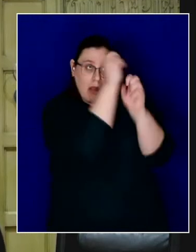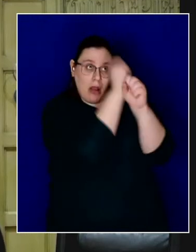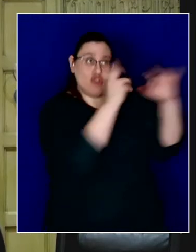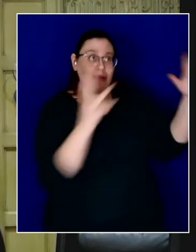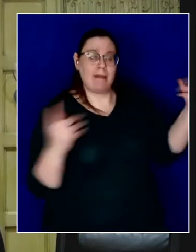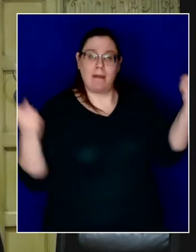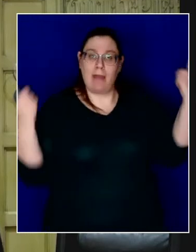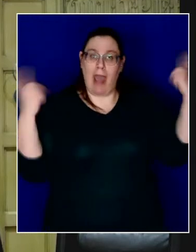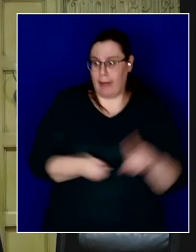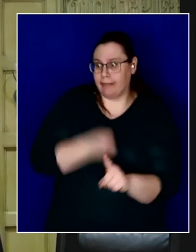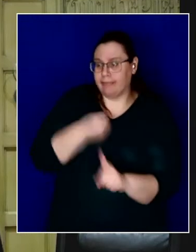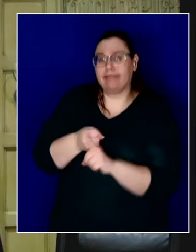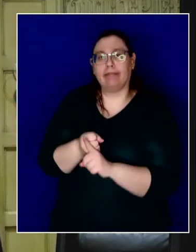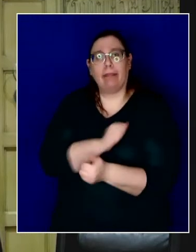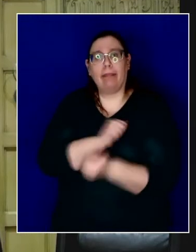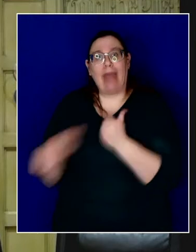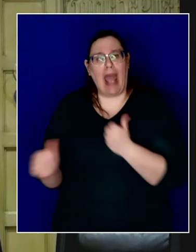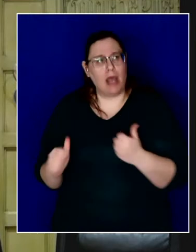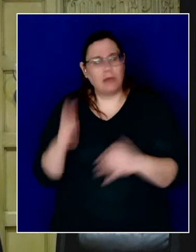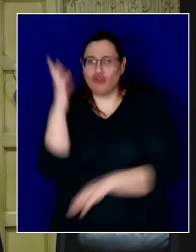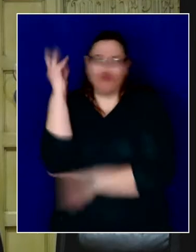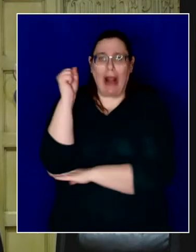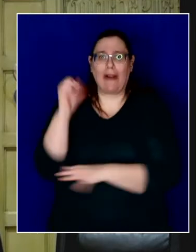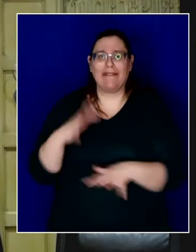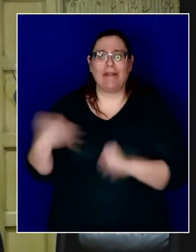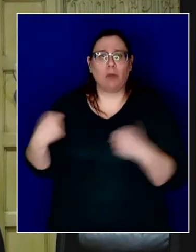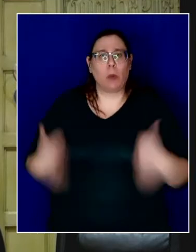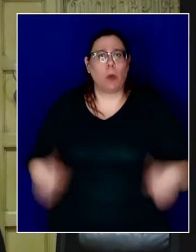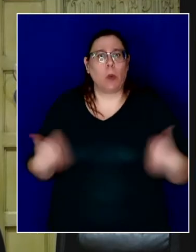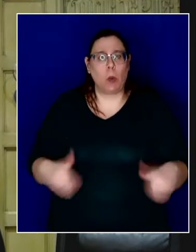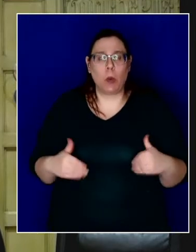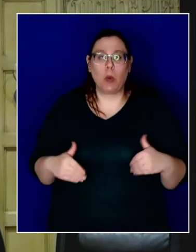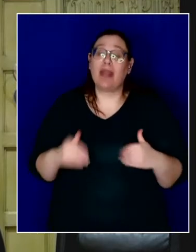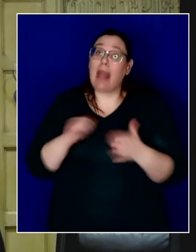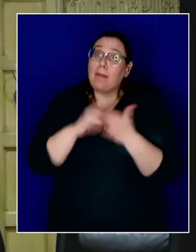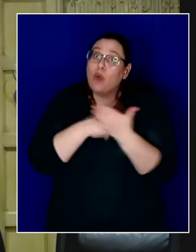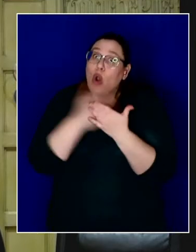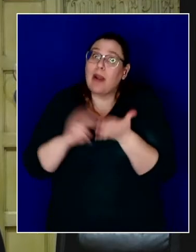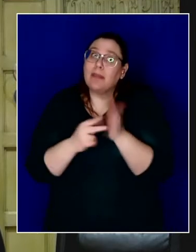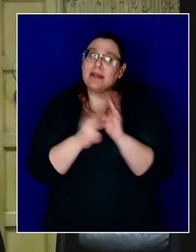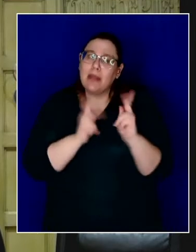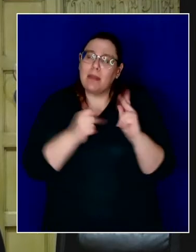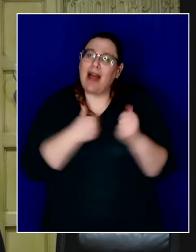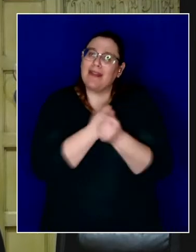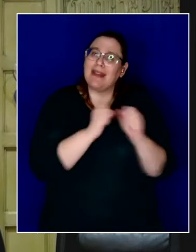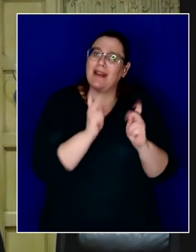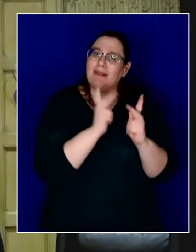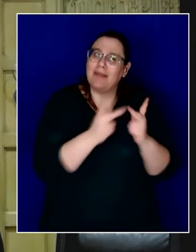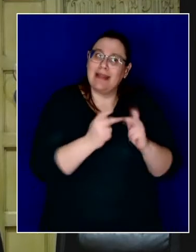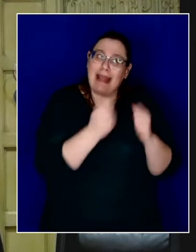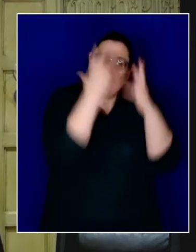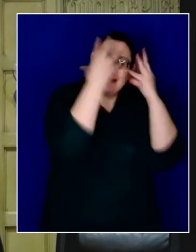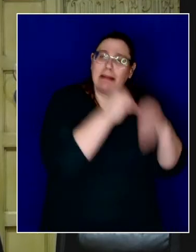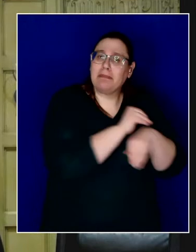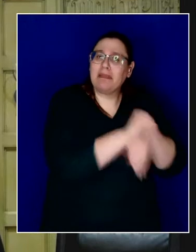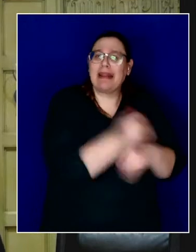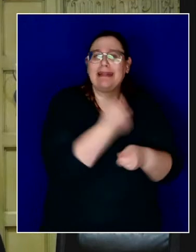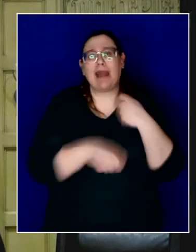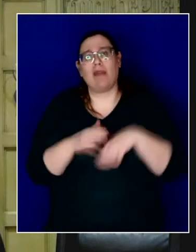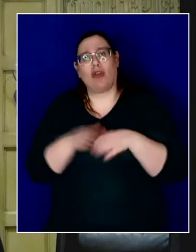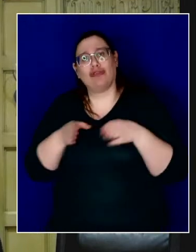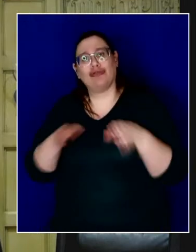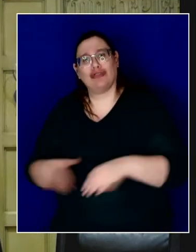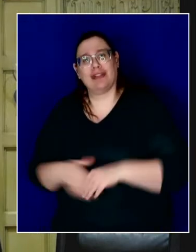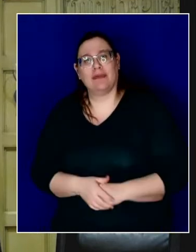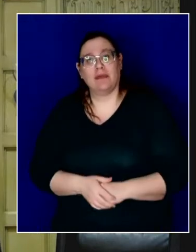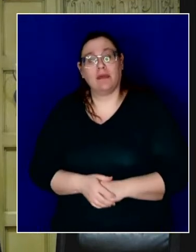time. This program has been the difference between a safe place to sleep and being on the street, and it's evidence of the impact we